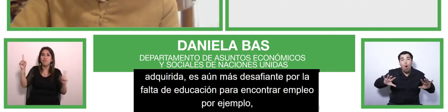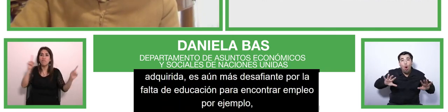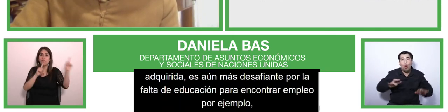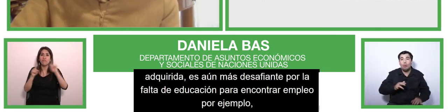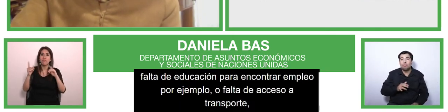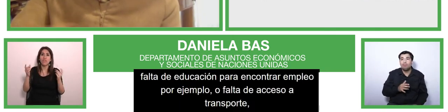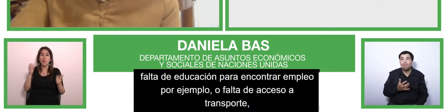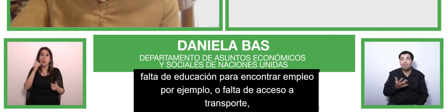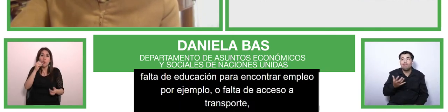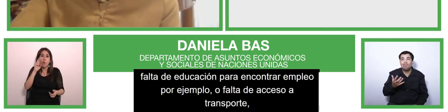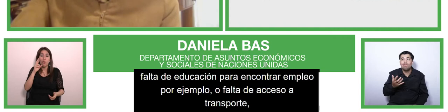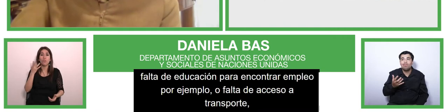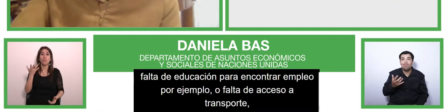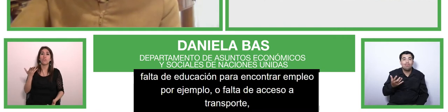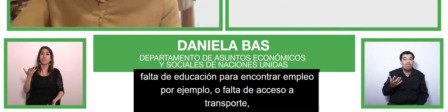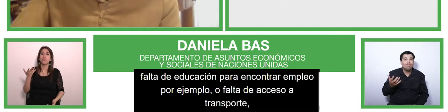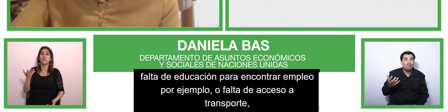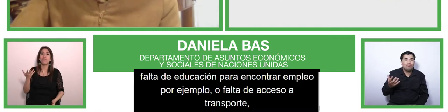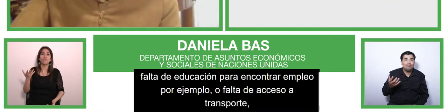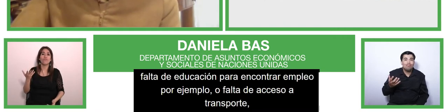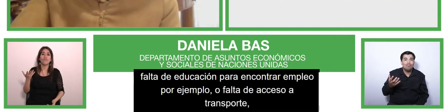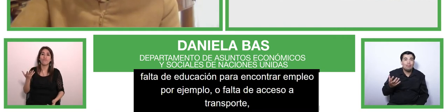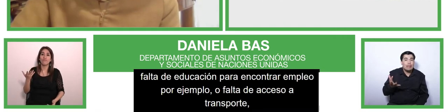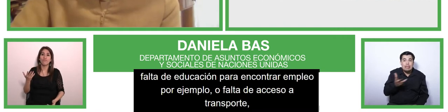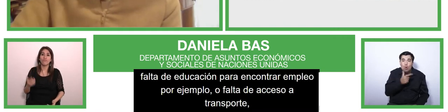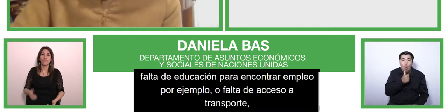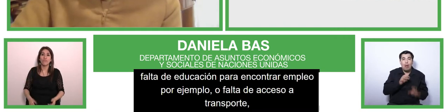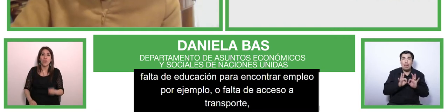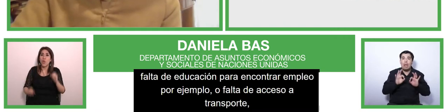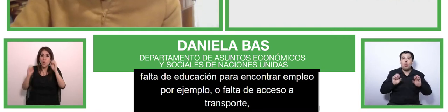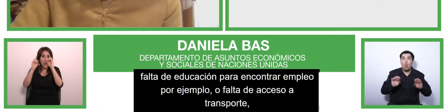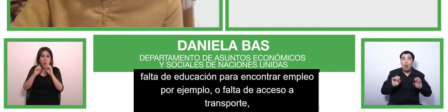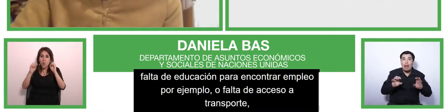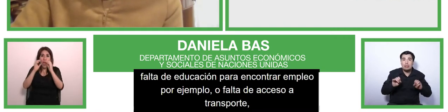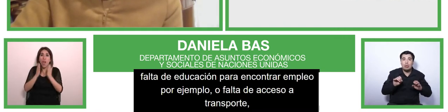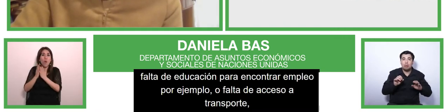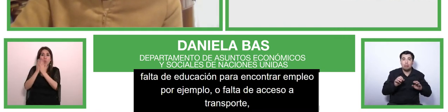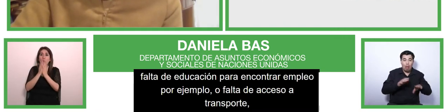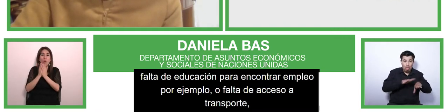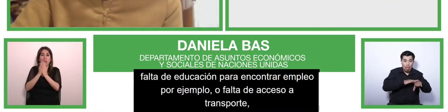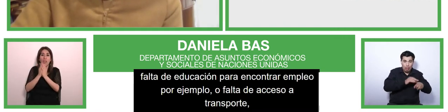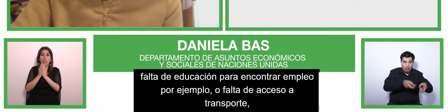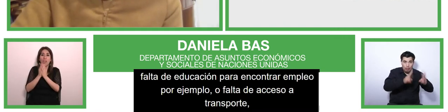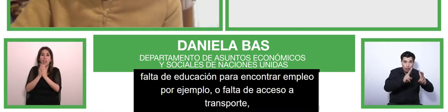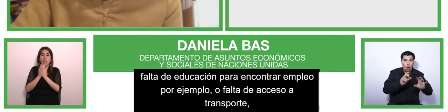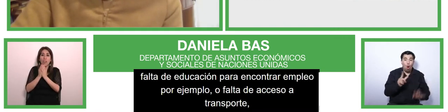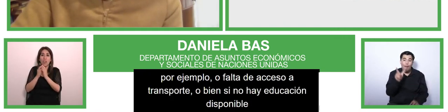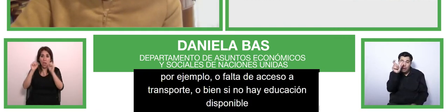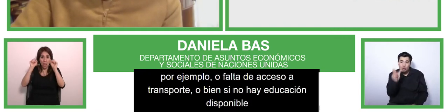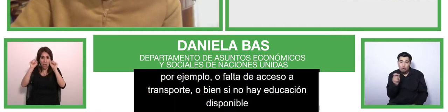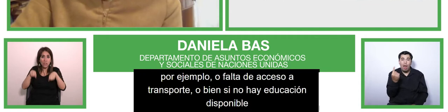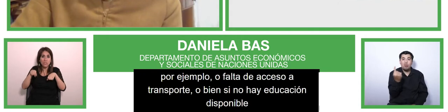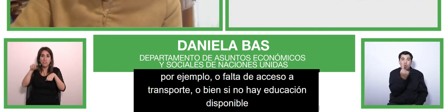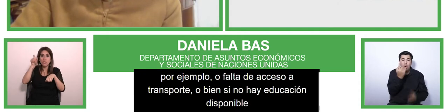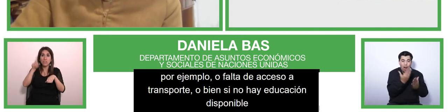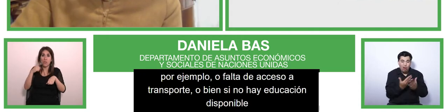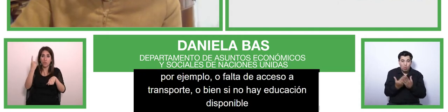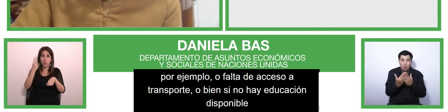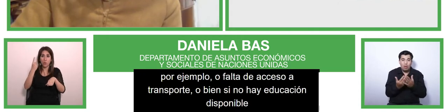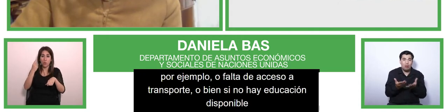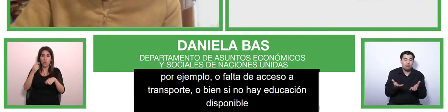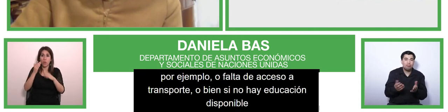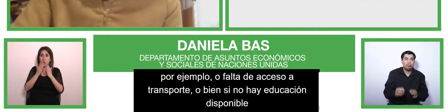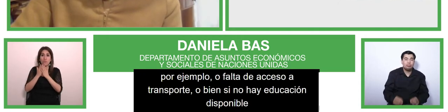available if they needed to retrain themselves and then it's also because of lack of financial